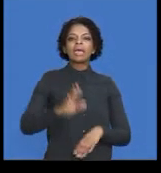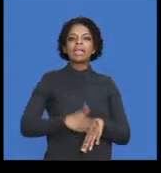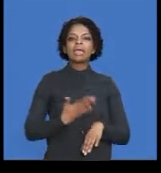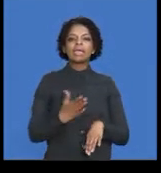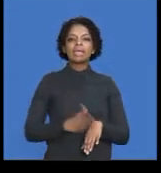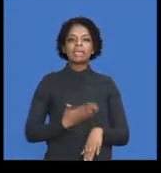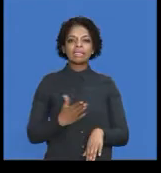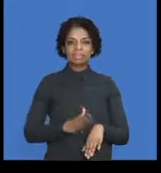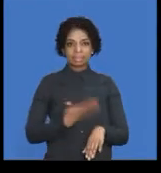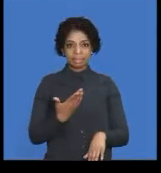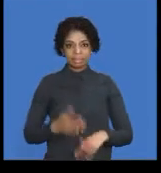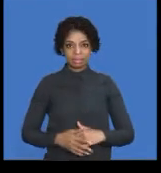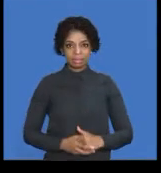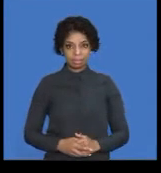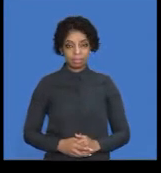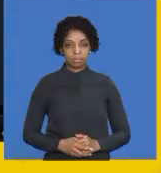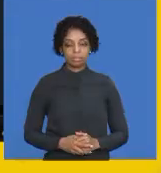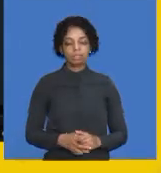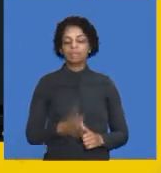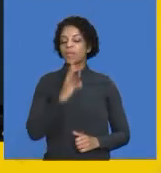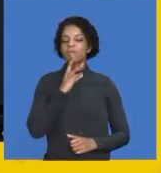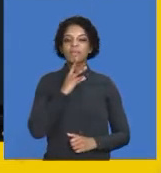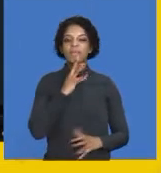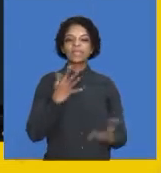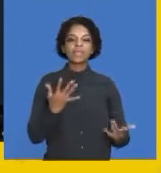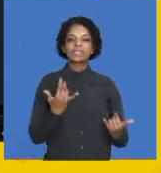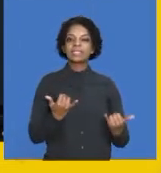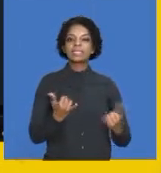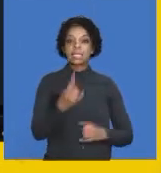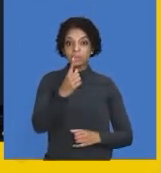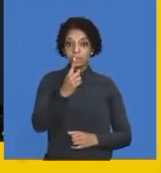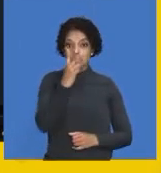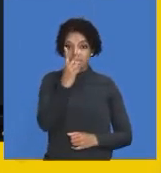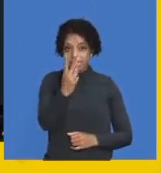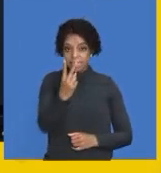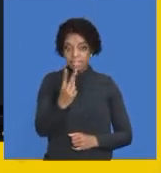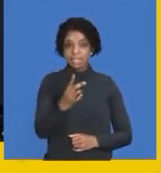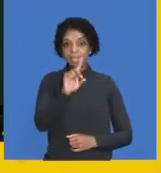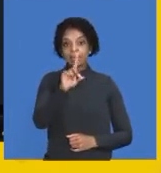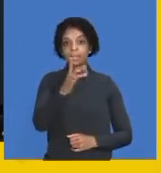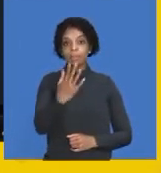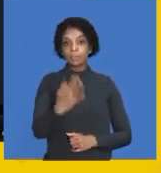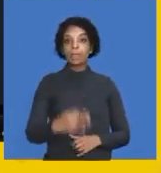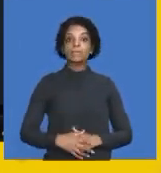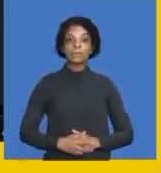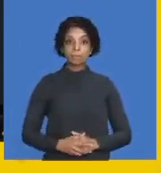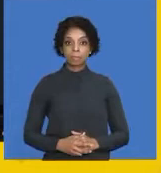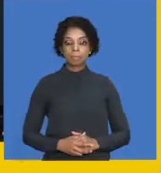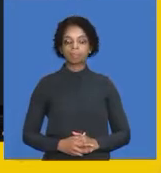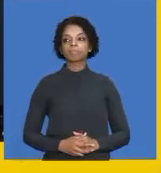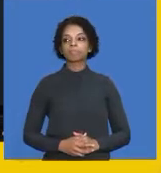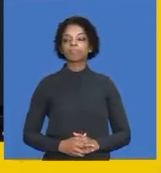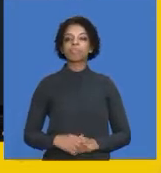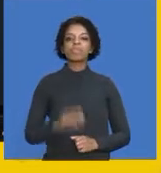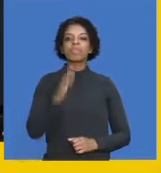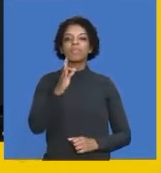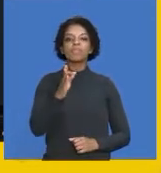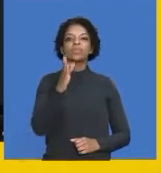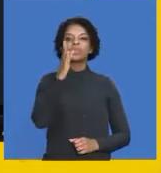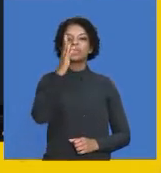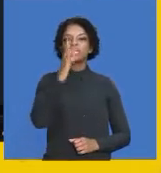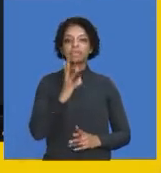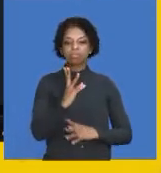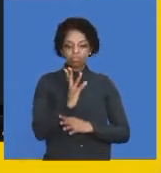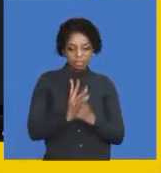So, obviously, you can see now that you have entered the discount. Future traders said, sorry,